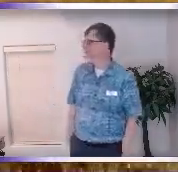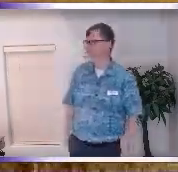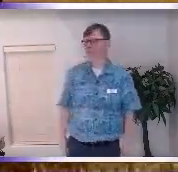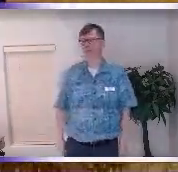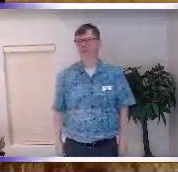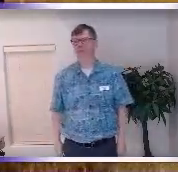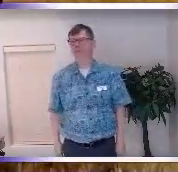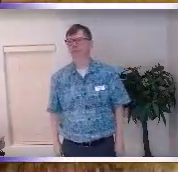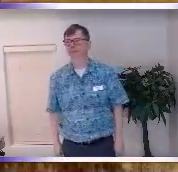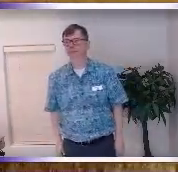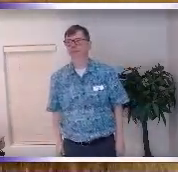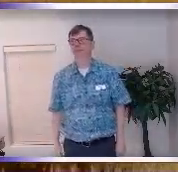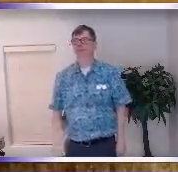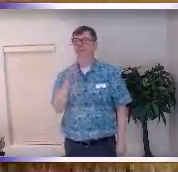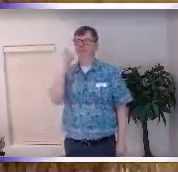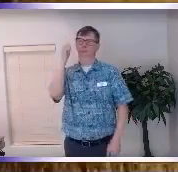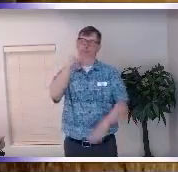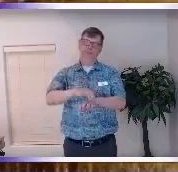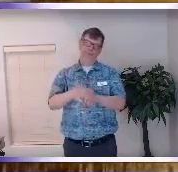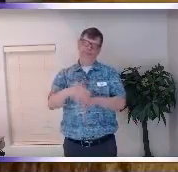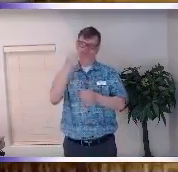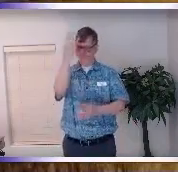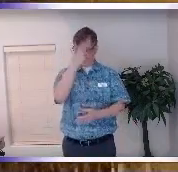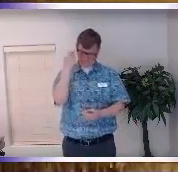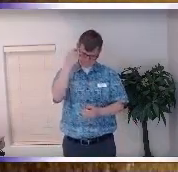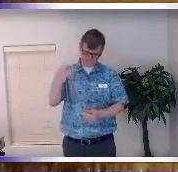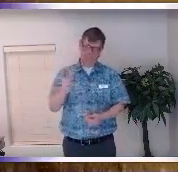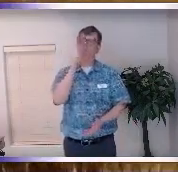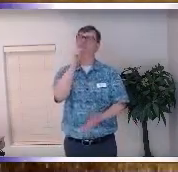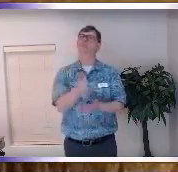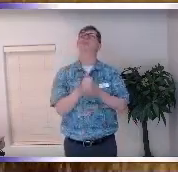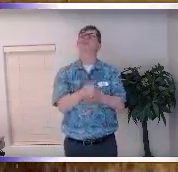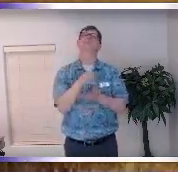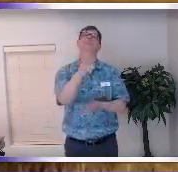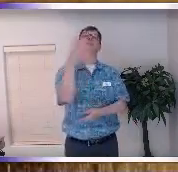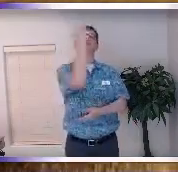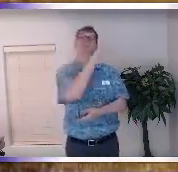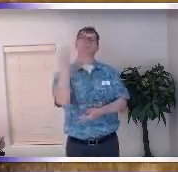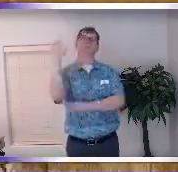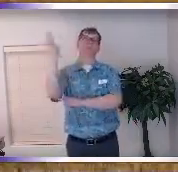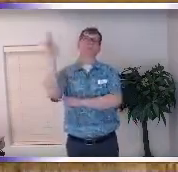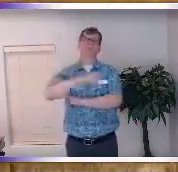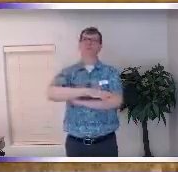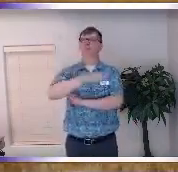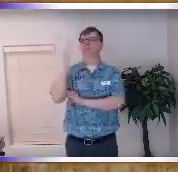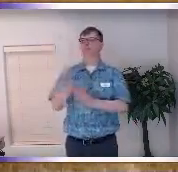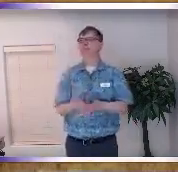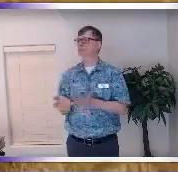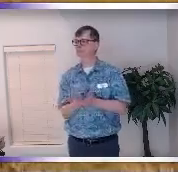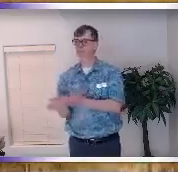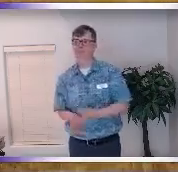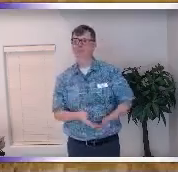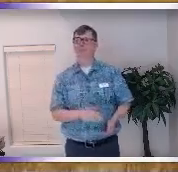are so phenomenal they work tirelessly to help you have a beautiful Sunday service so let's Bob,